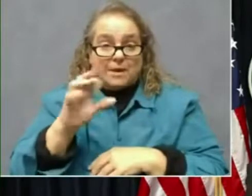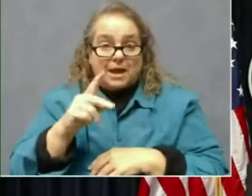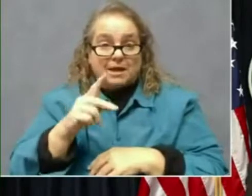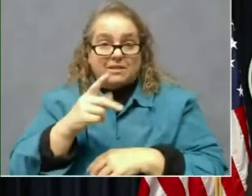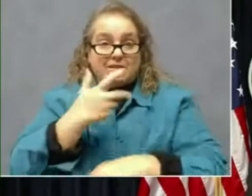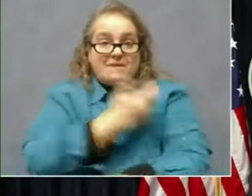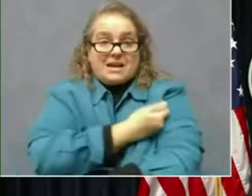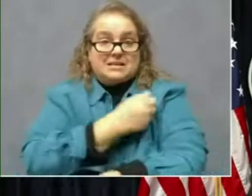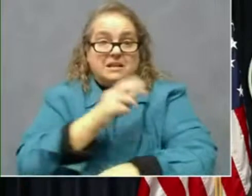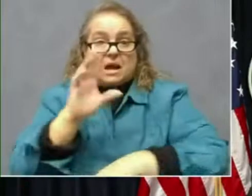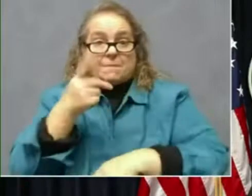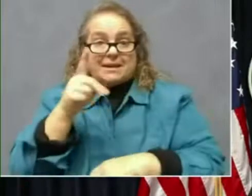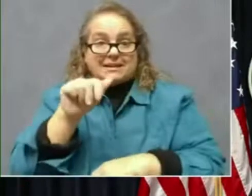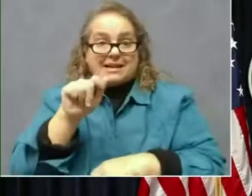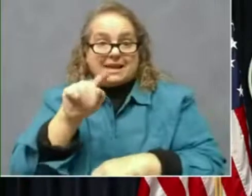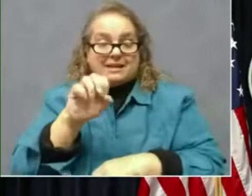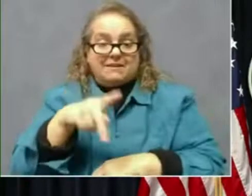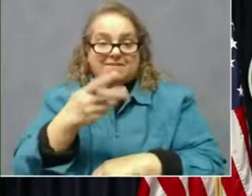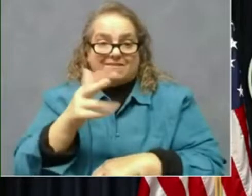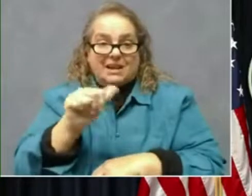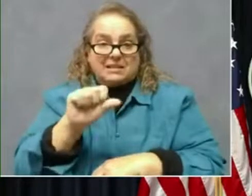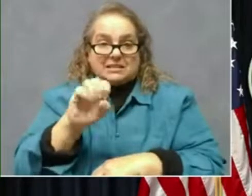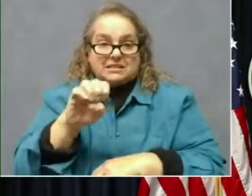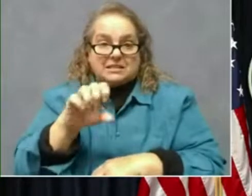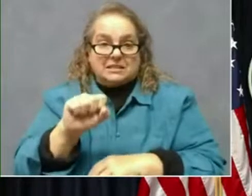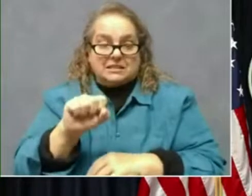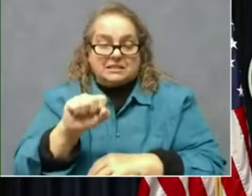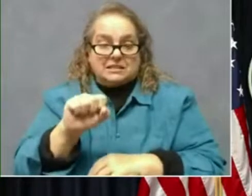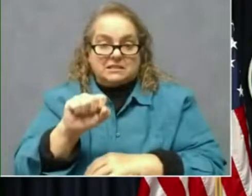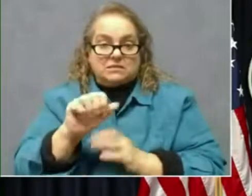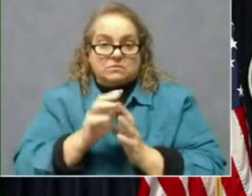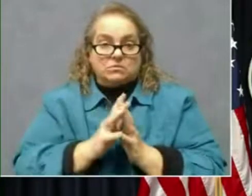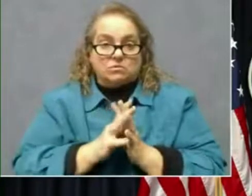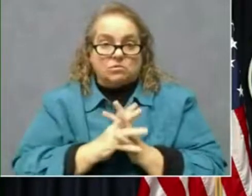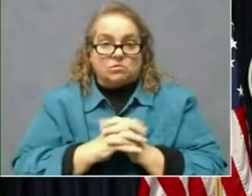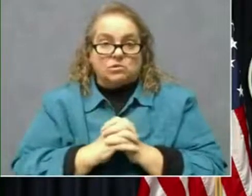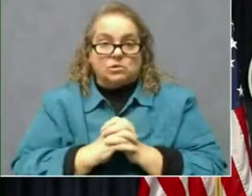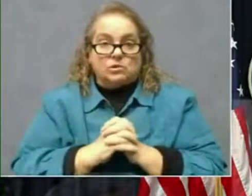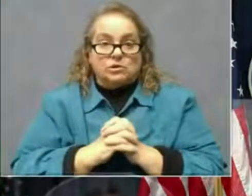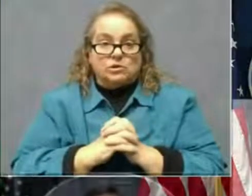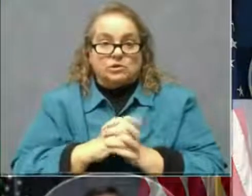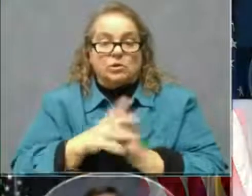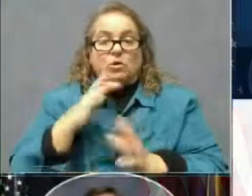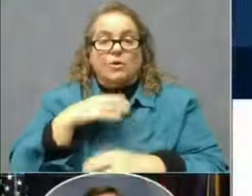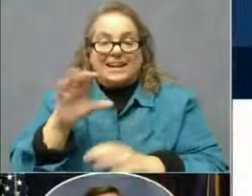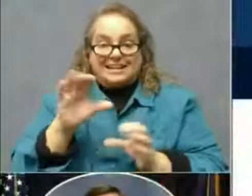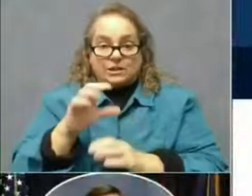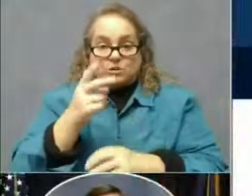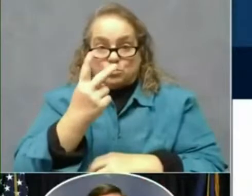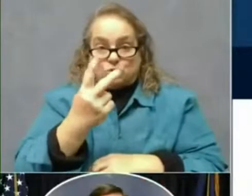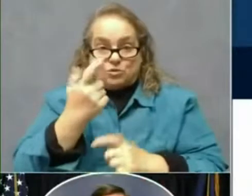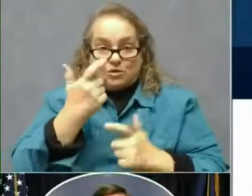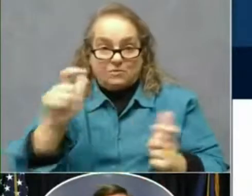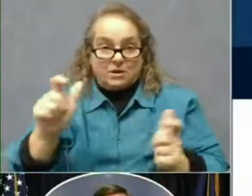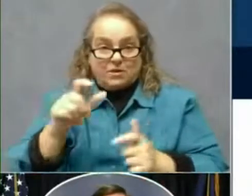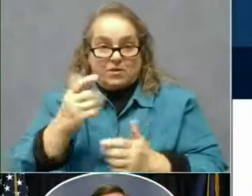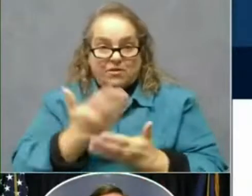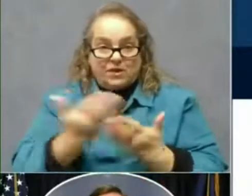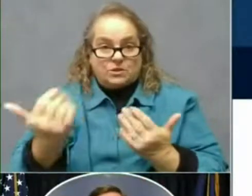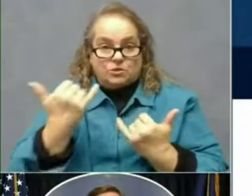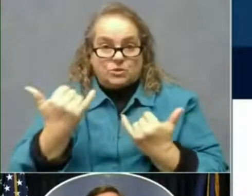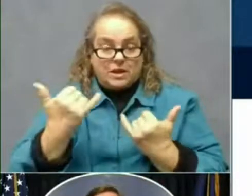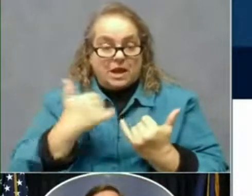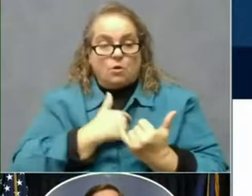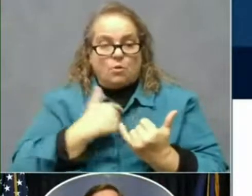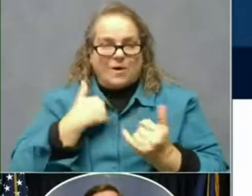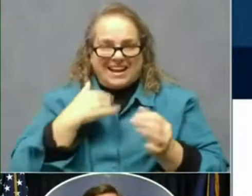phases? So we did two major things today. One, we went ahead and defined all